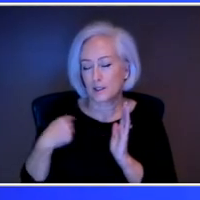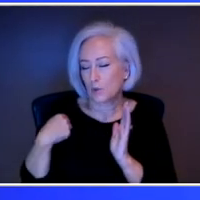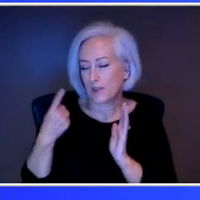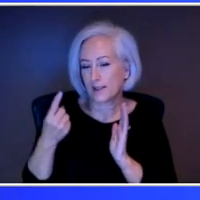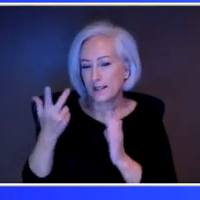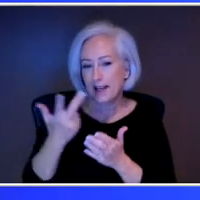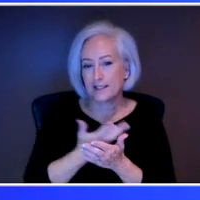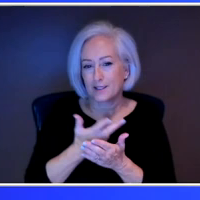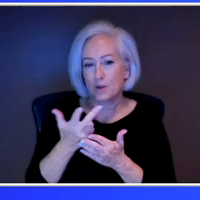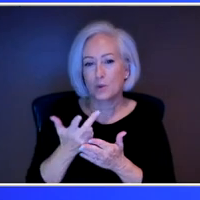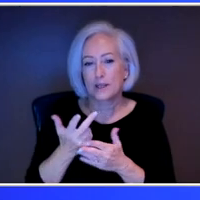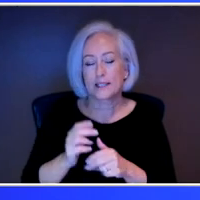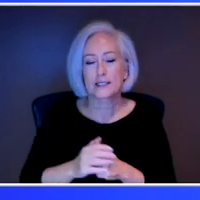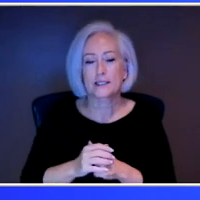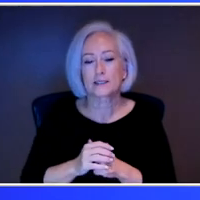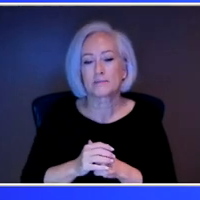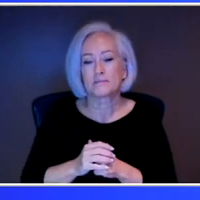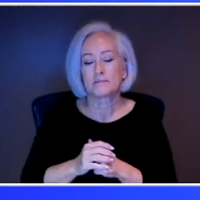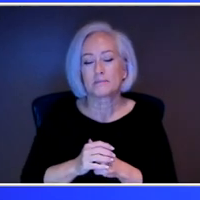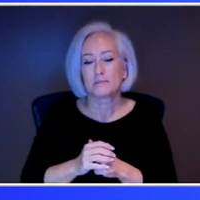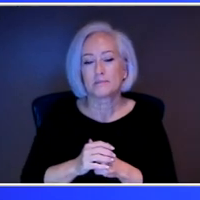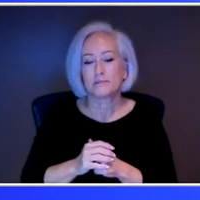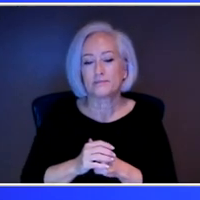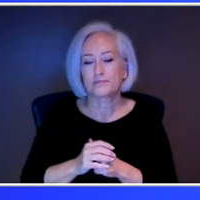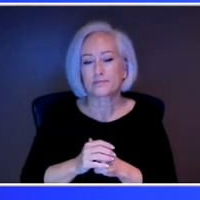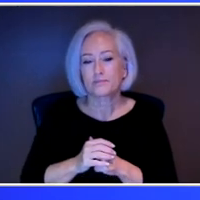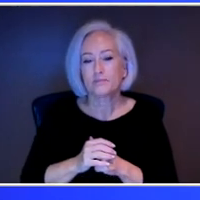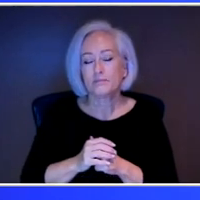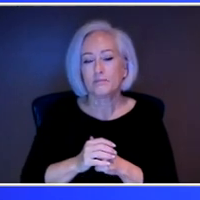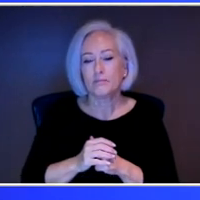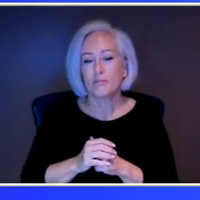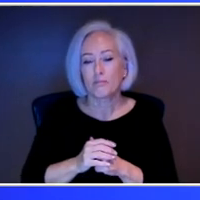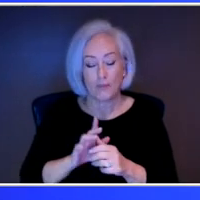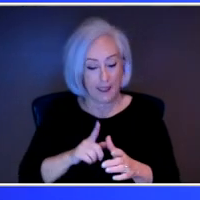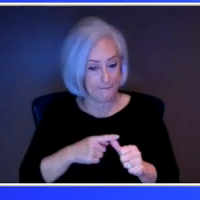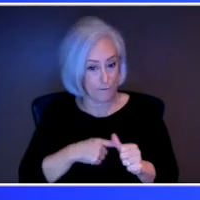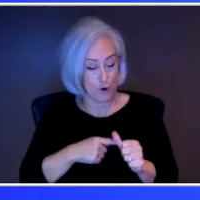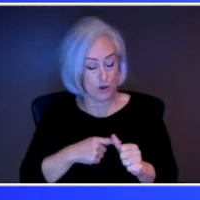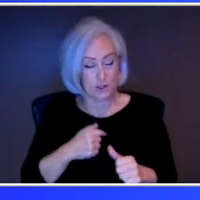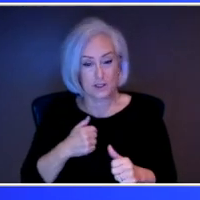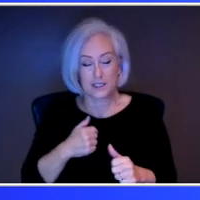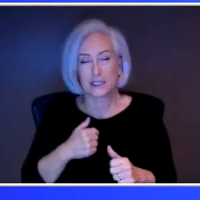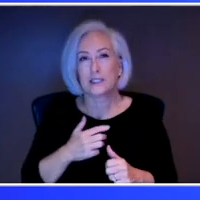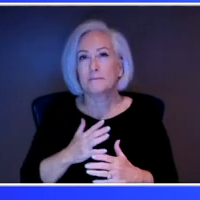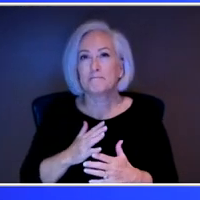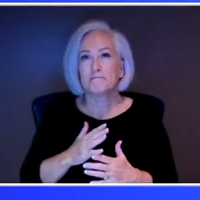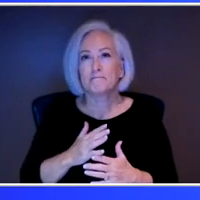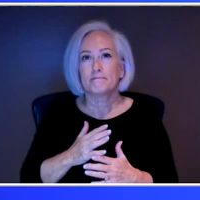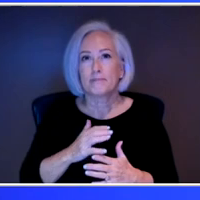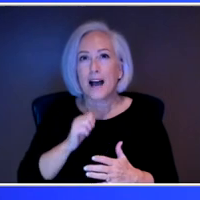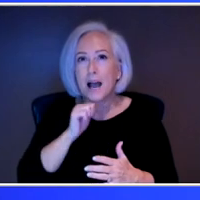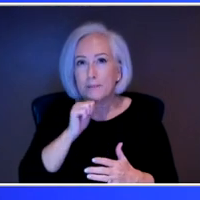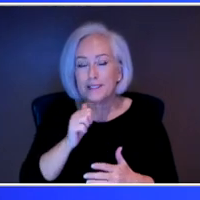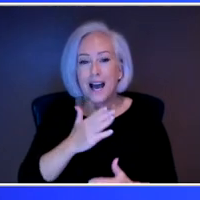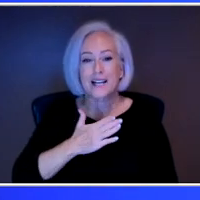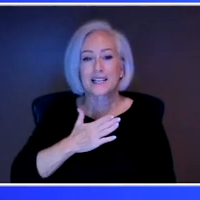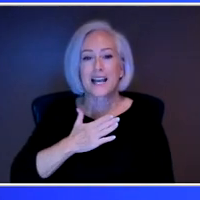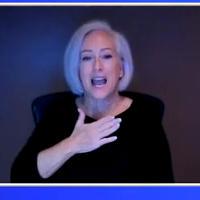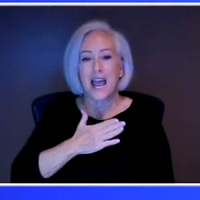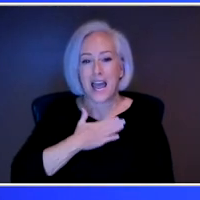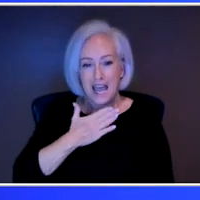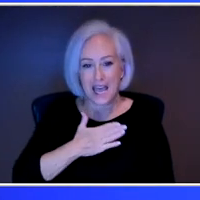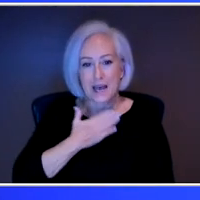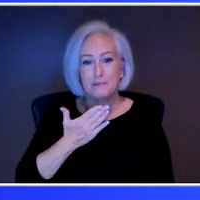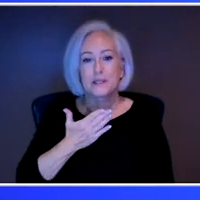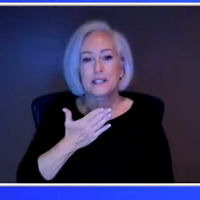is initially I wasn't. I'm not necessarily glad that the suicide attempts